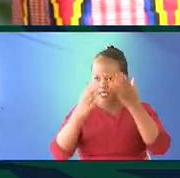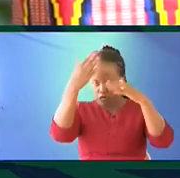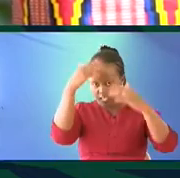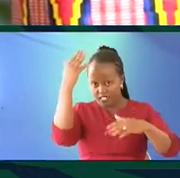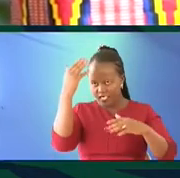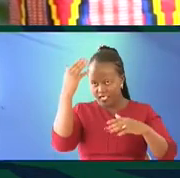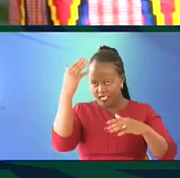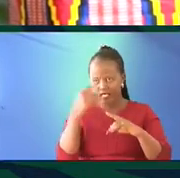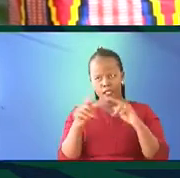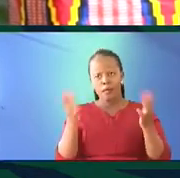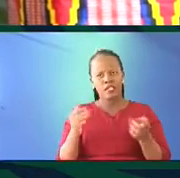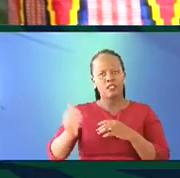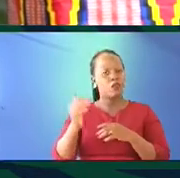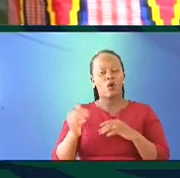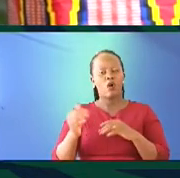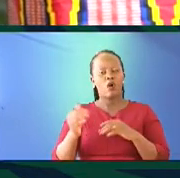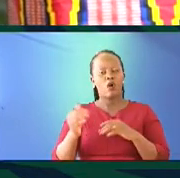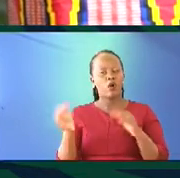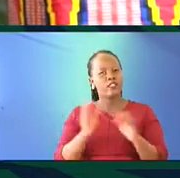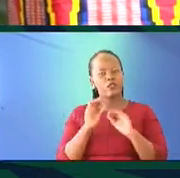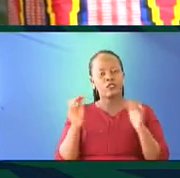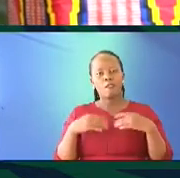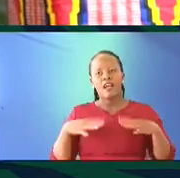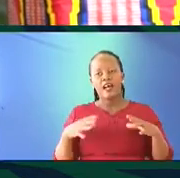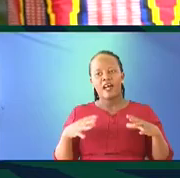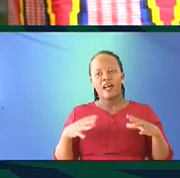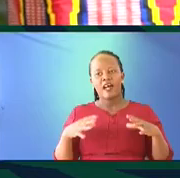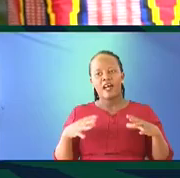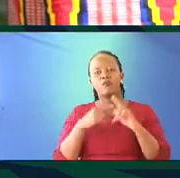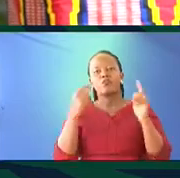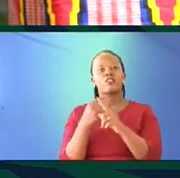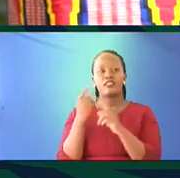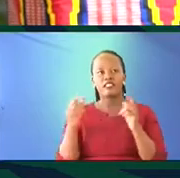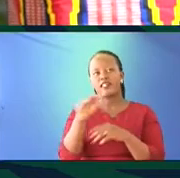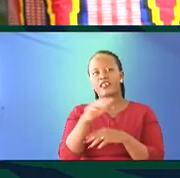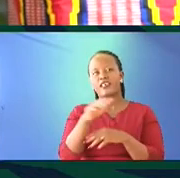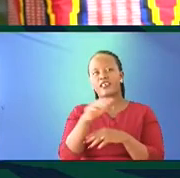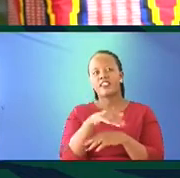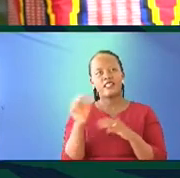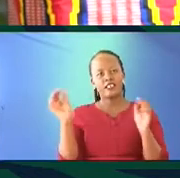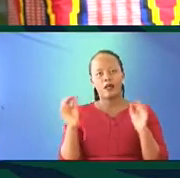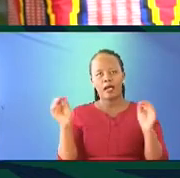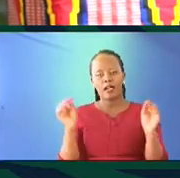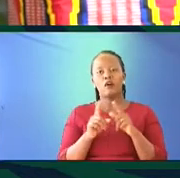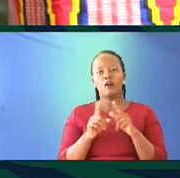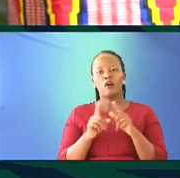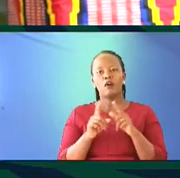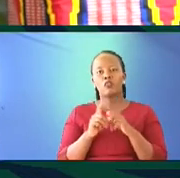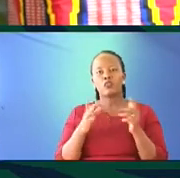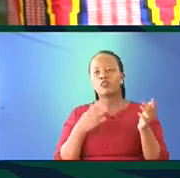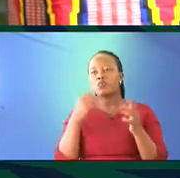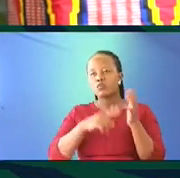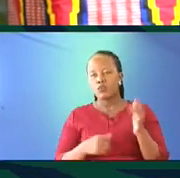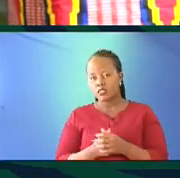but it is not often that we have the synergy from people from different fields. And on that note, I quickly want to link